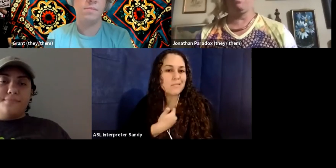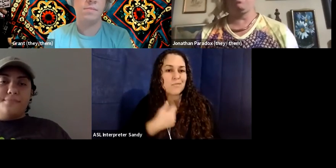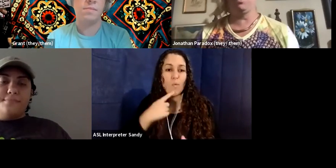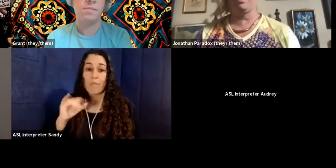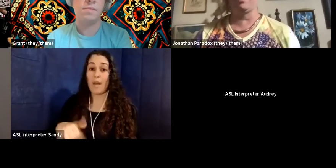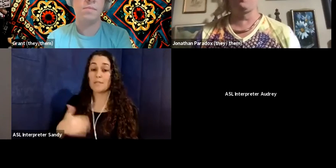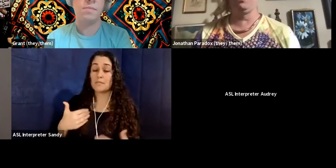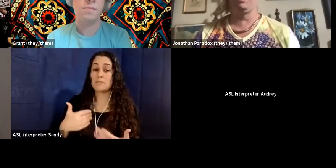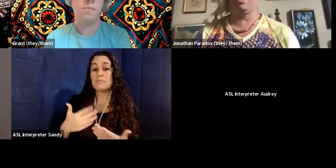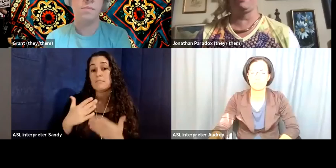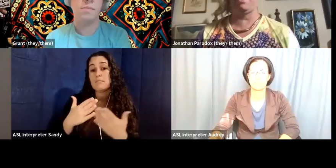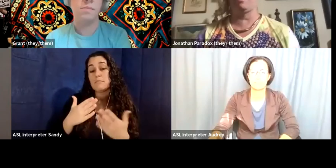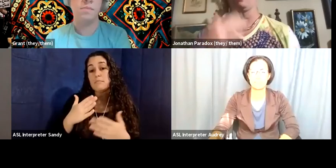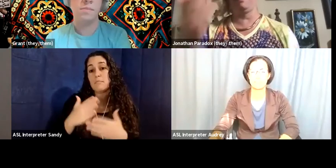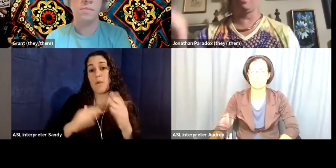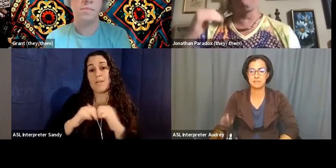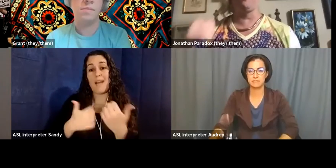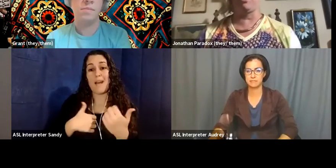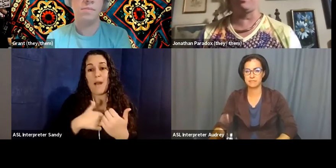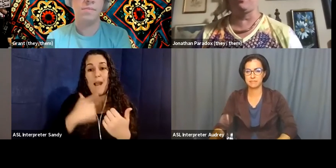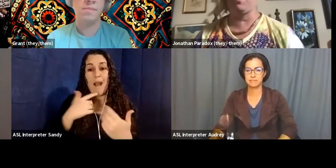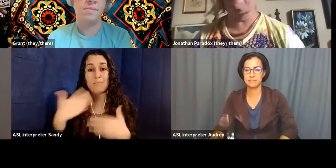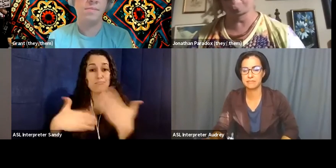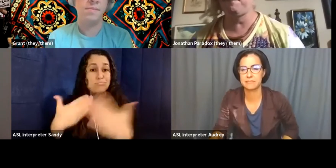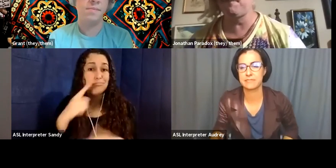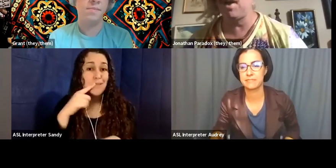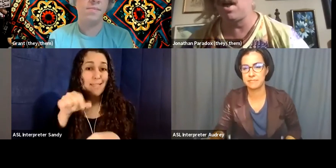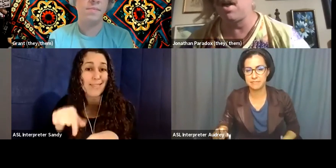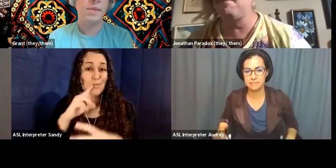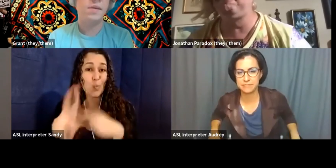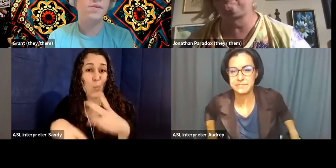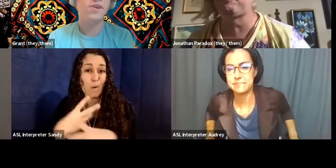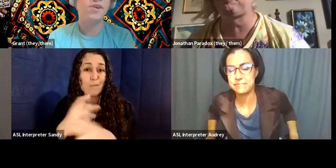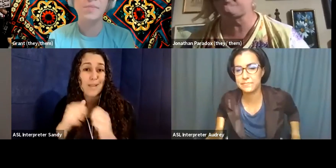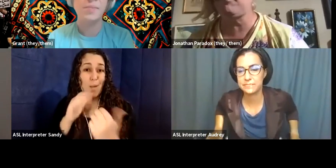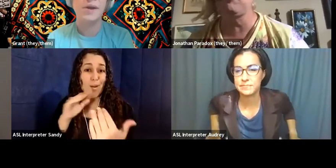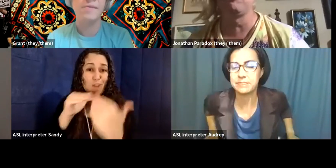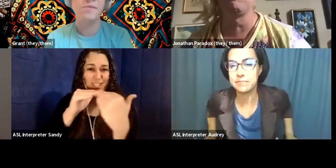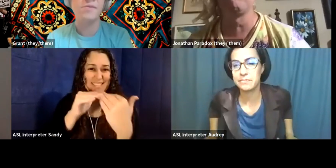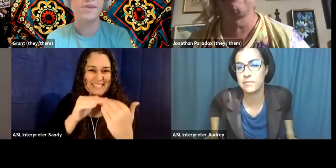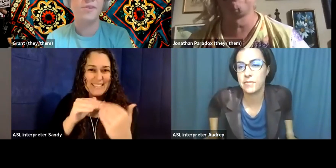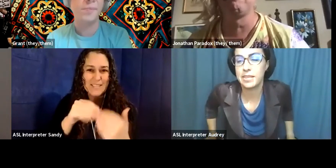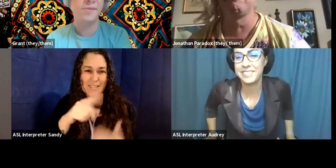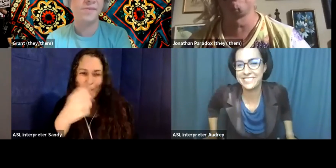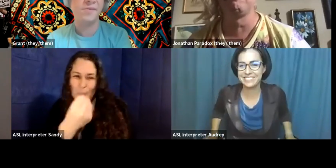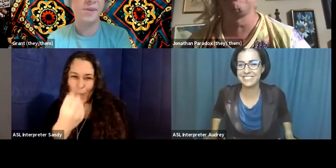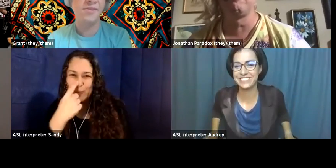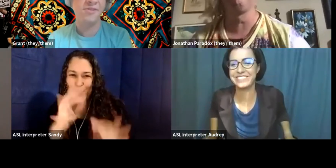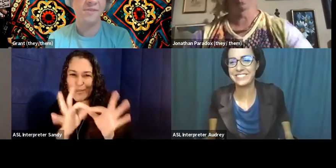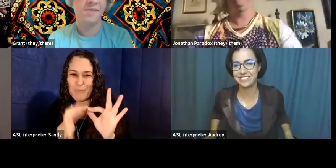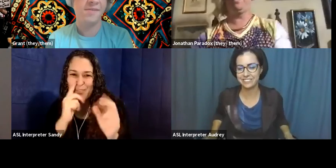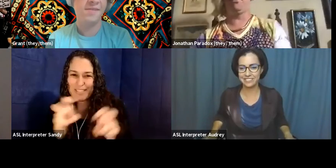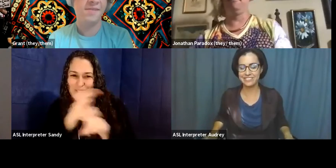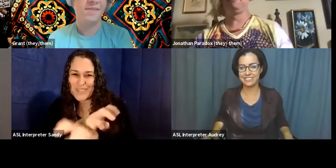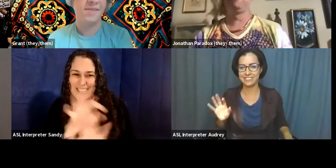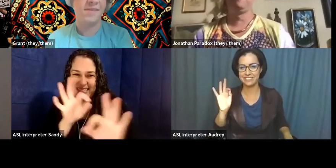I, I work in this world and how I, I bring justice to it. Um, Jonathan, I'm going to pause you so I interpret us can switch.